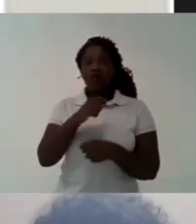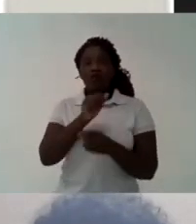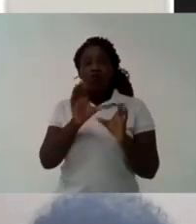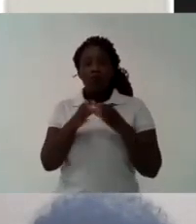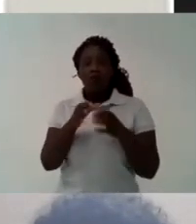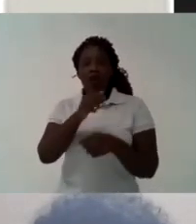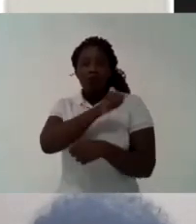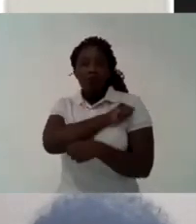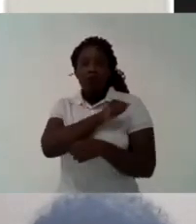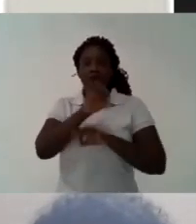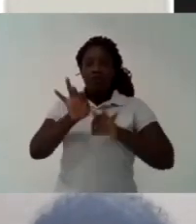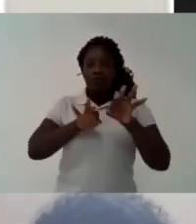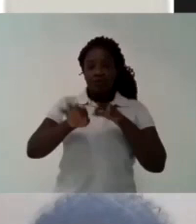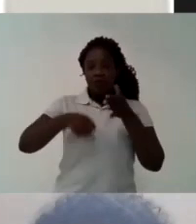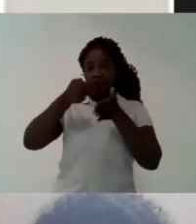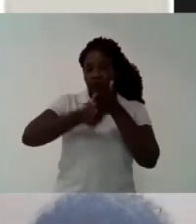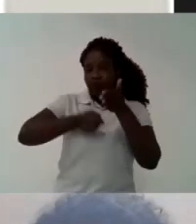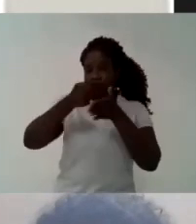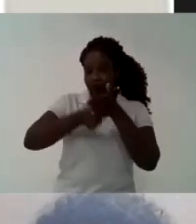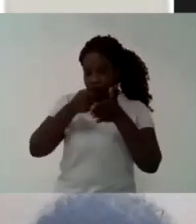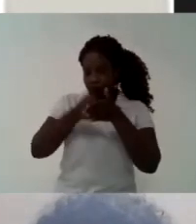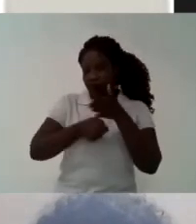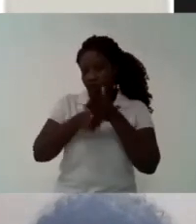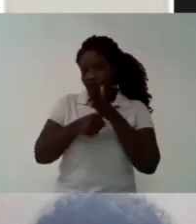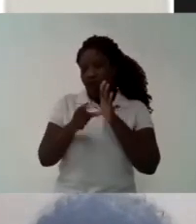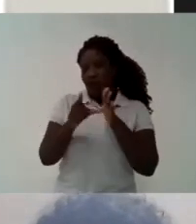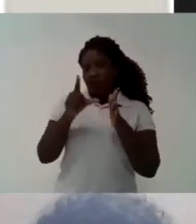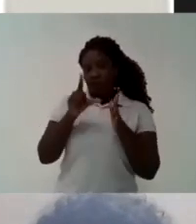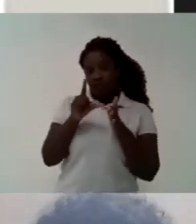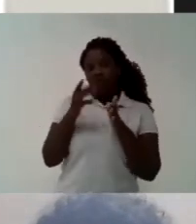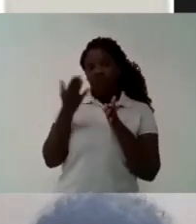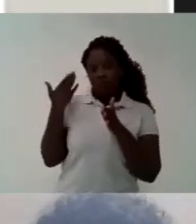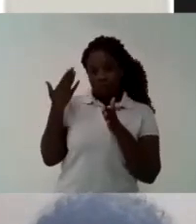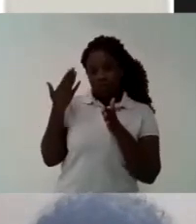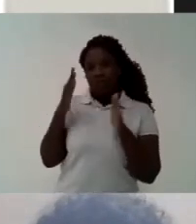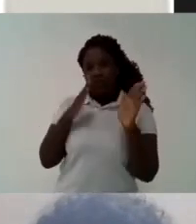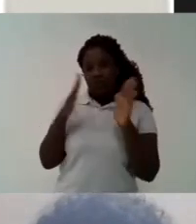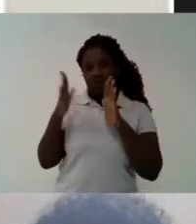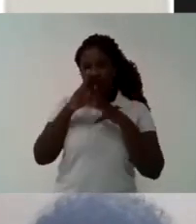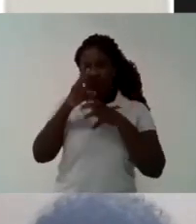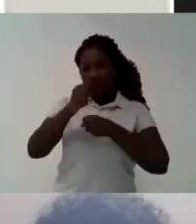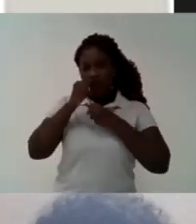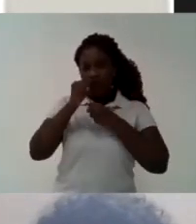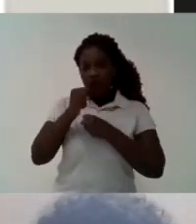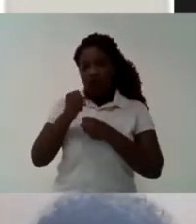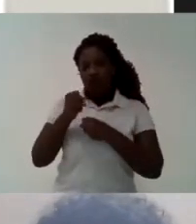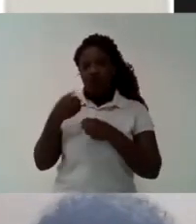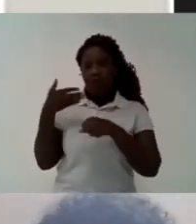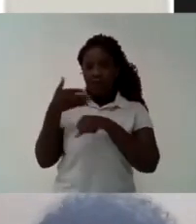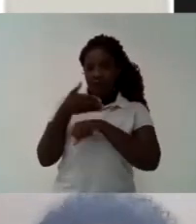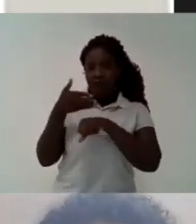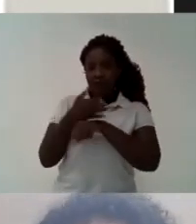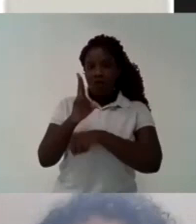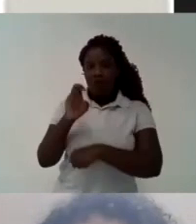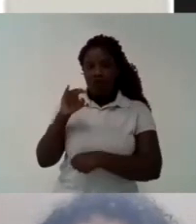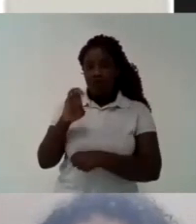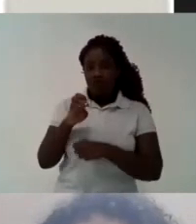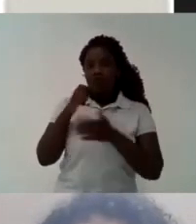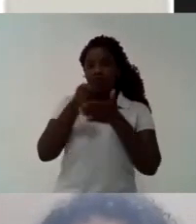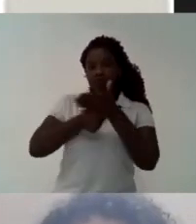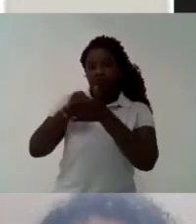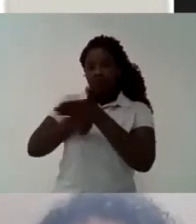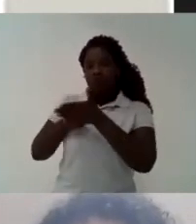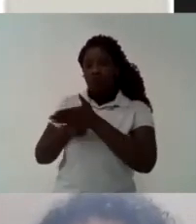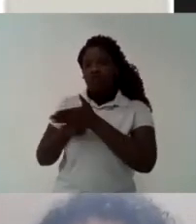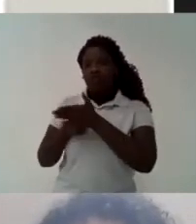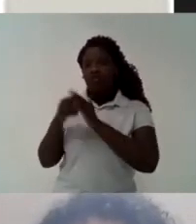in complex topics in the Brazilian popular